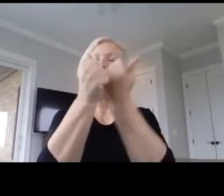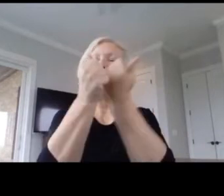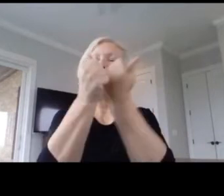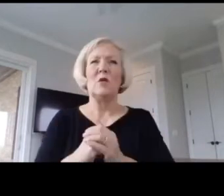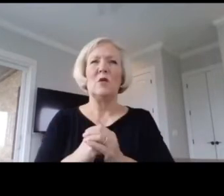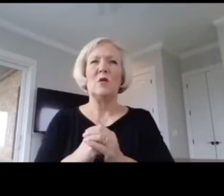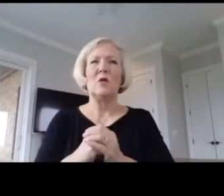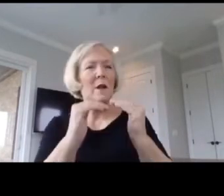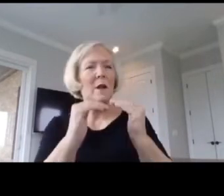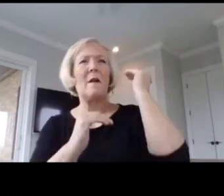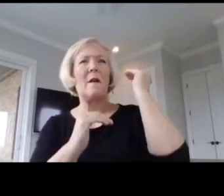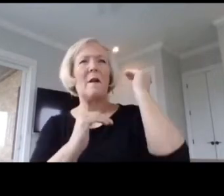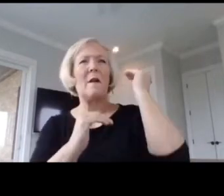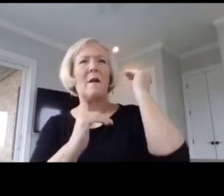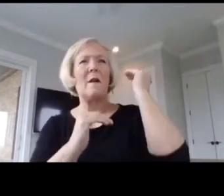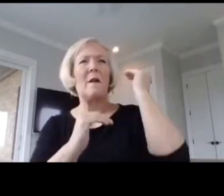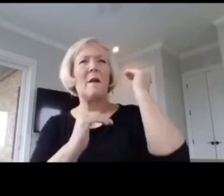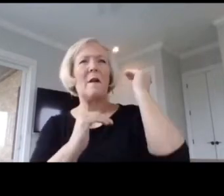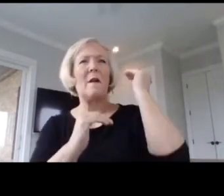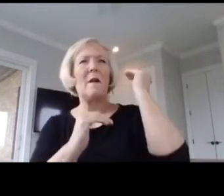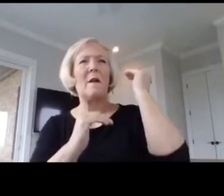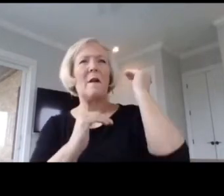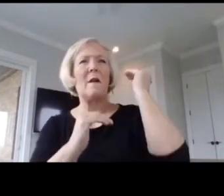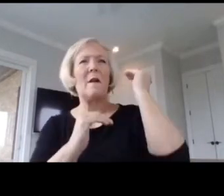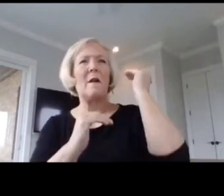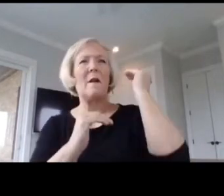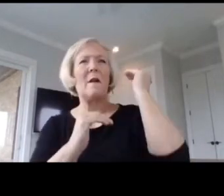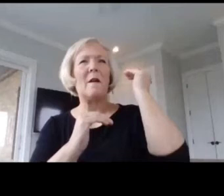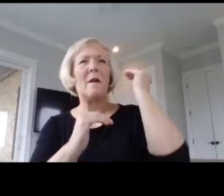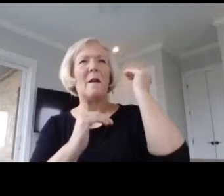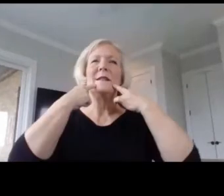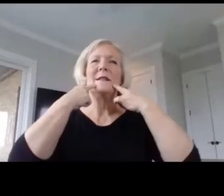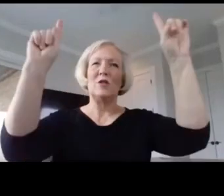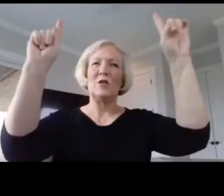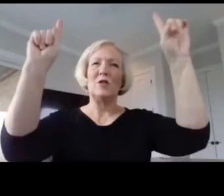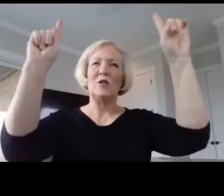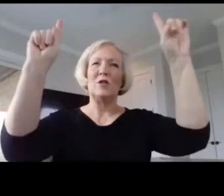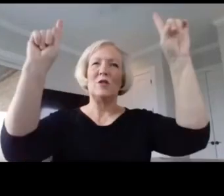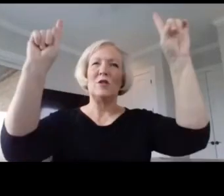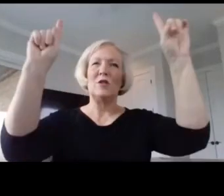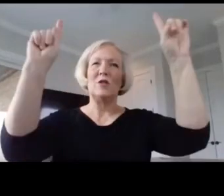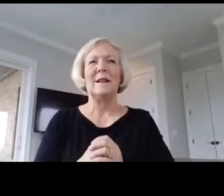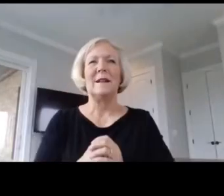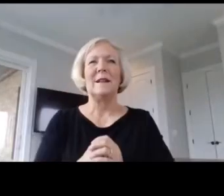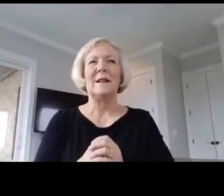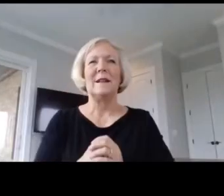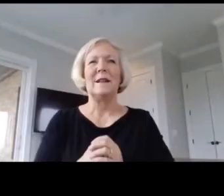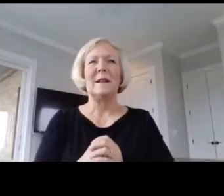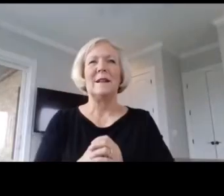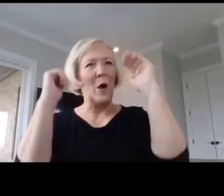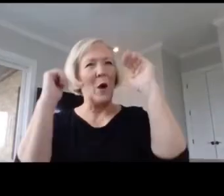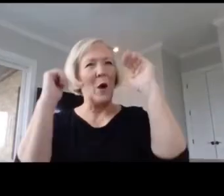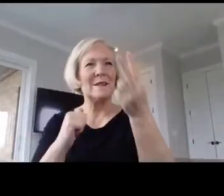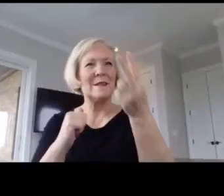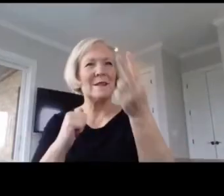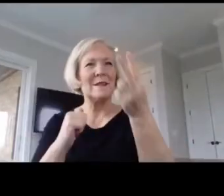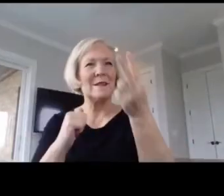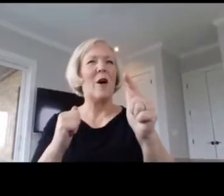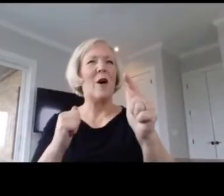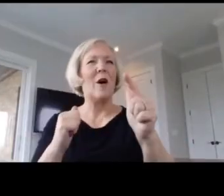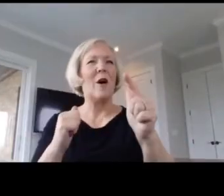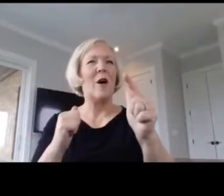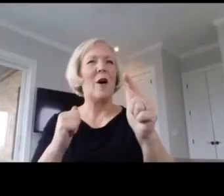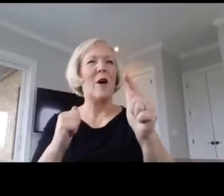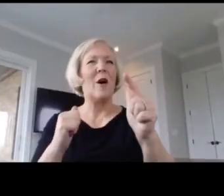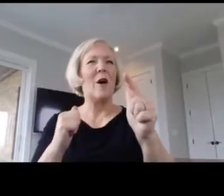beyond, and congratulations for this amazing achievement. And I really hope to see you all in person very